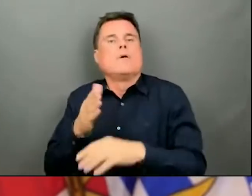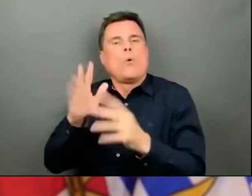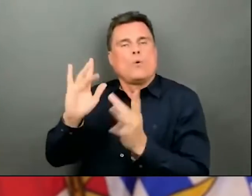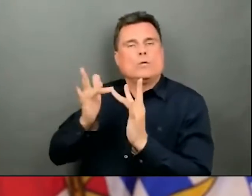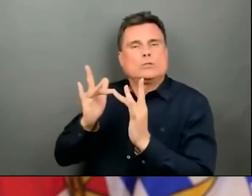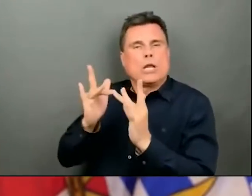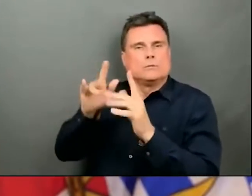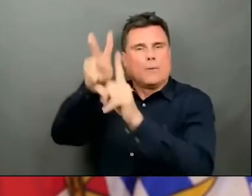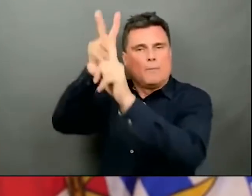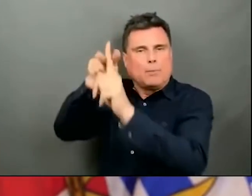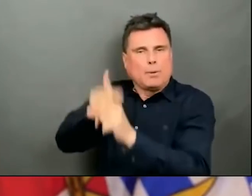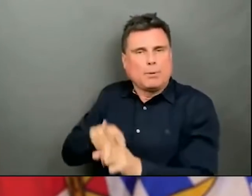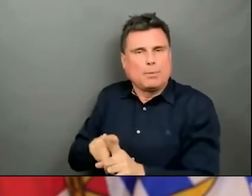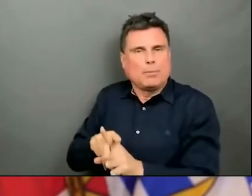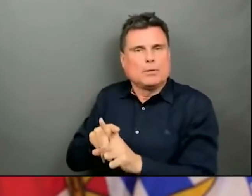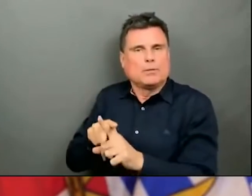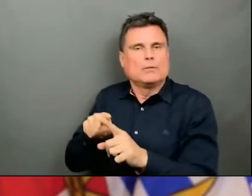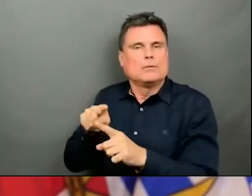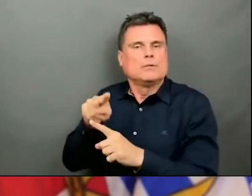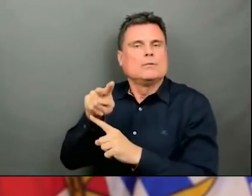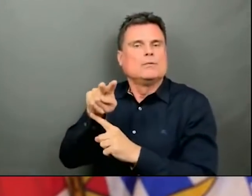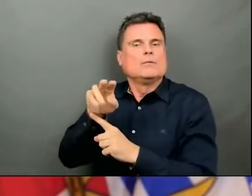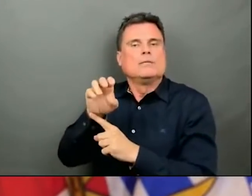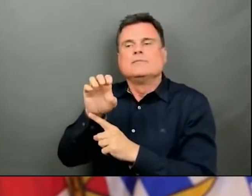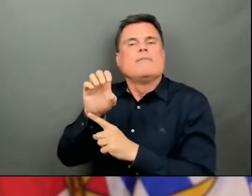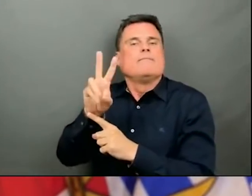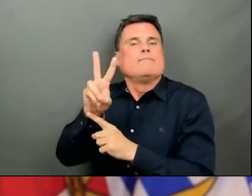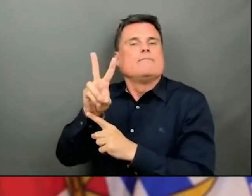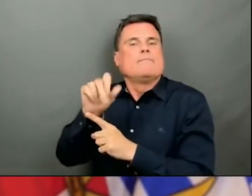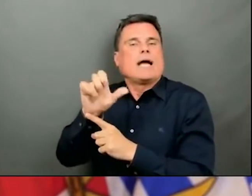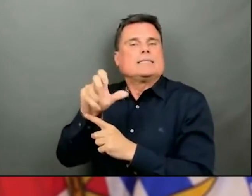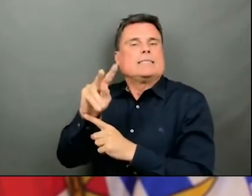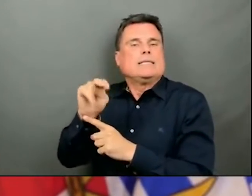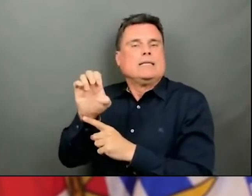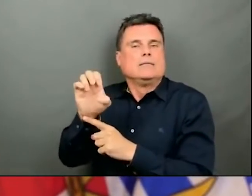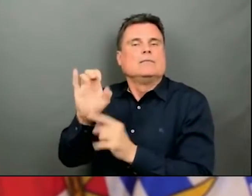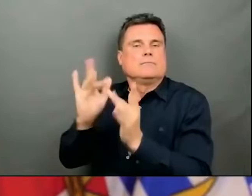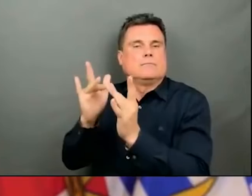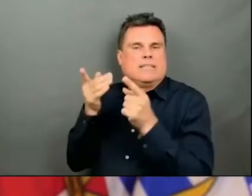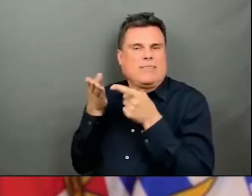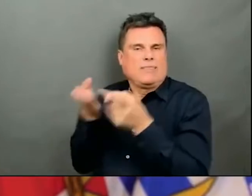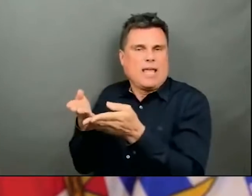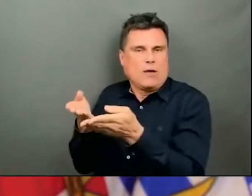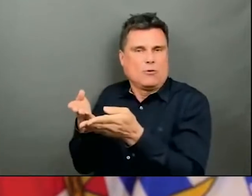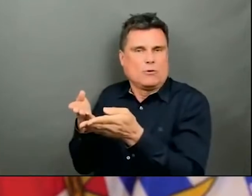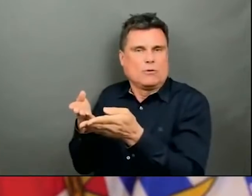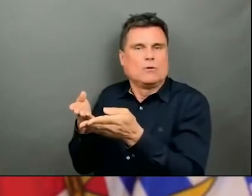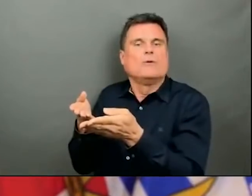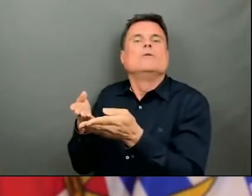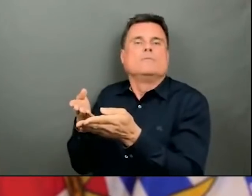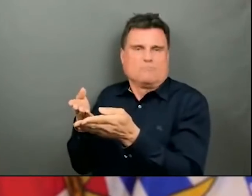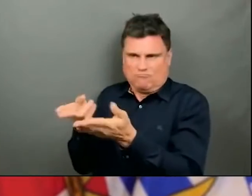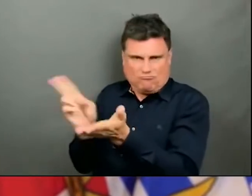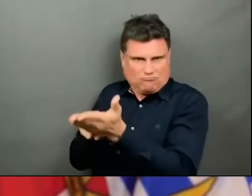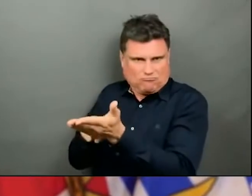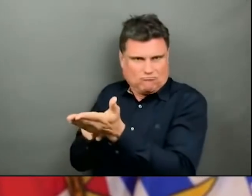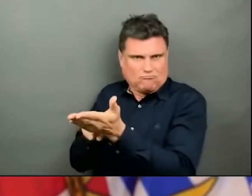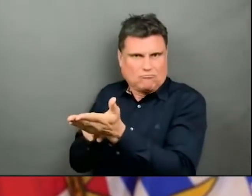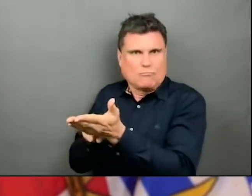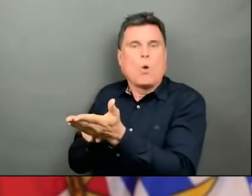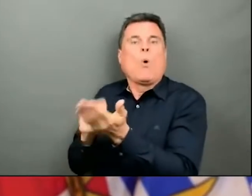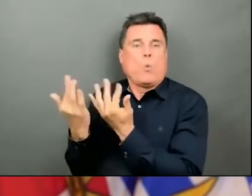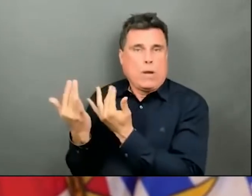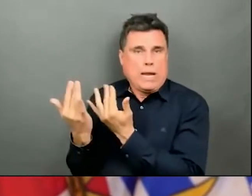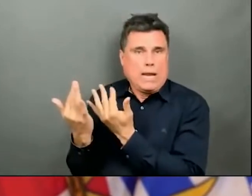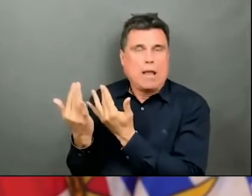appointments, both for the age-based program if you haven't had those appointments yet, but will also streamline your getting